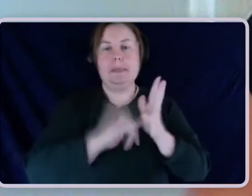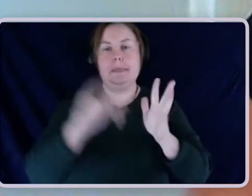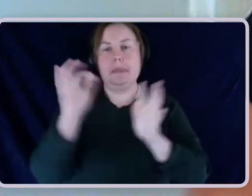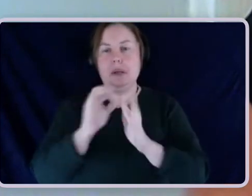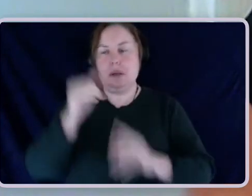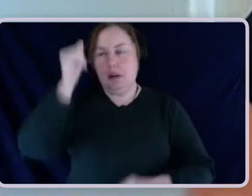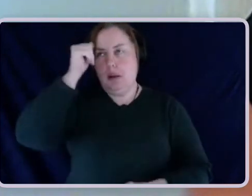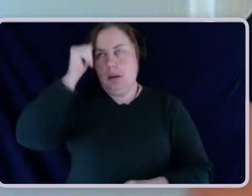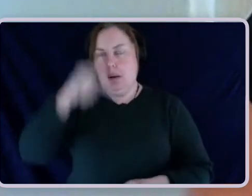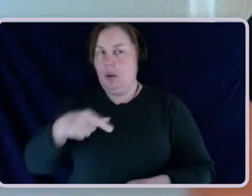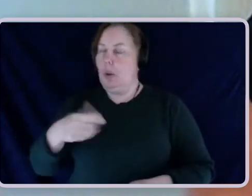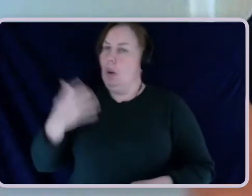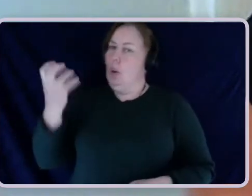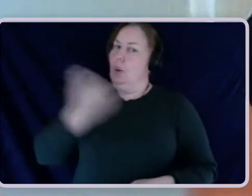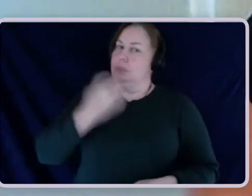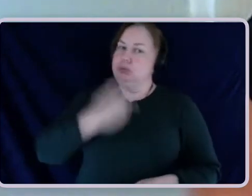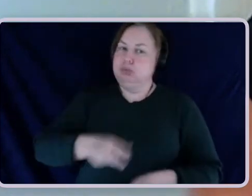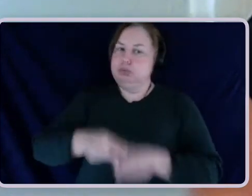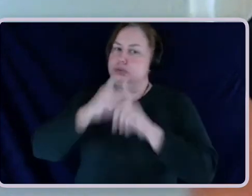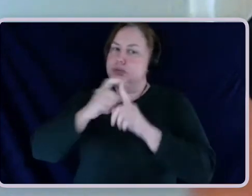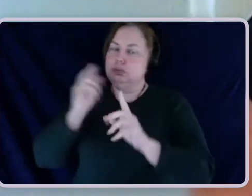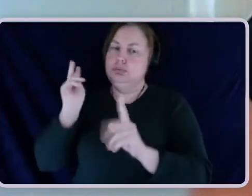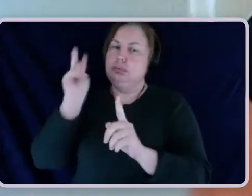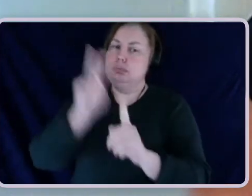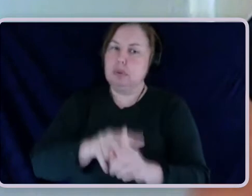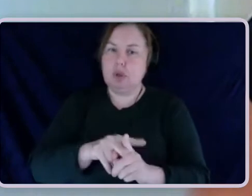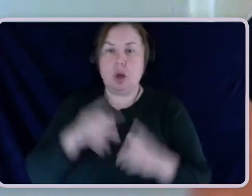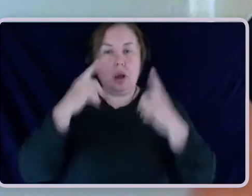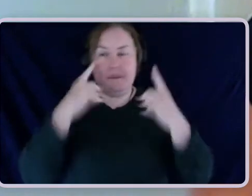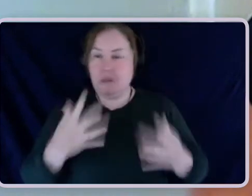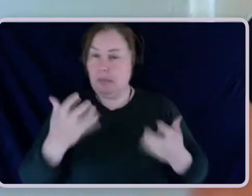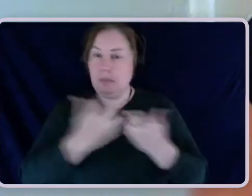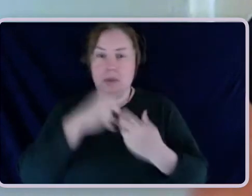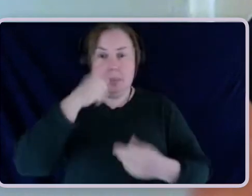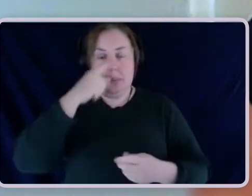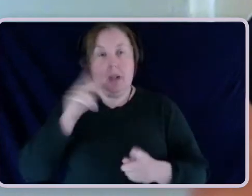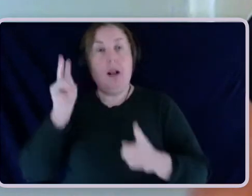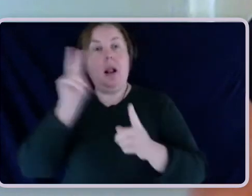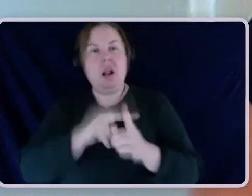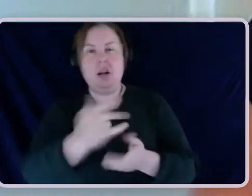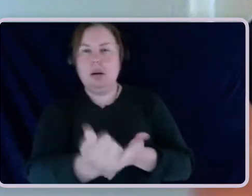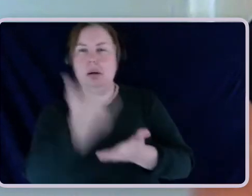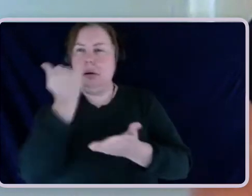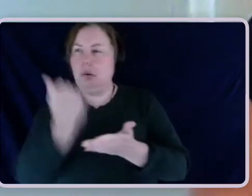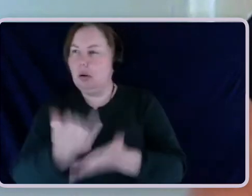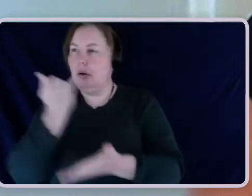Applications for the DSP are too often rejected due to the lack of sufficient medical evidence.